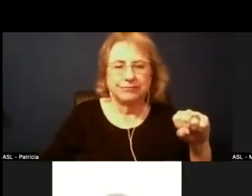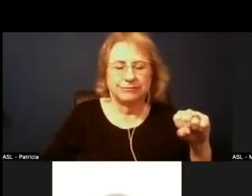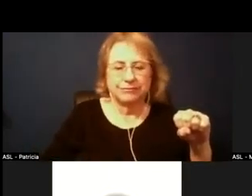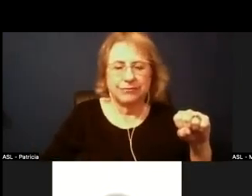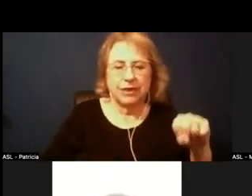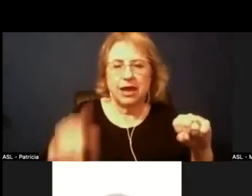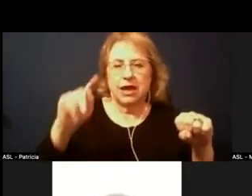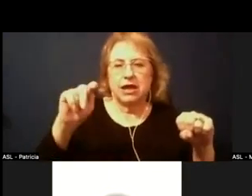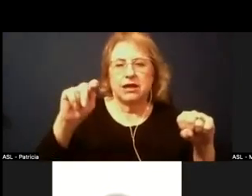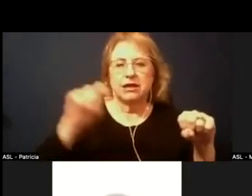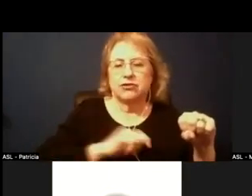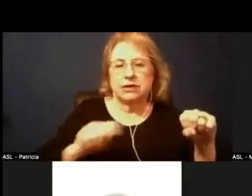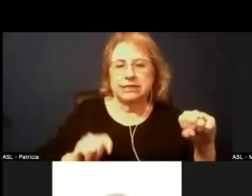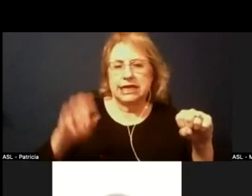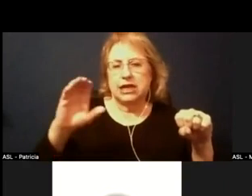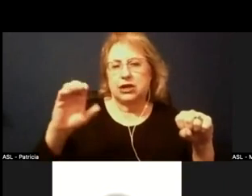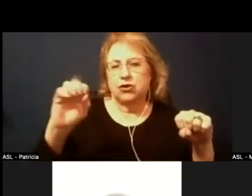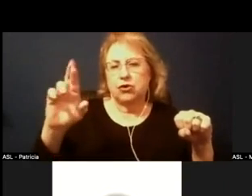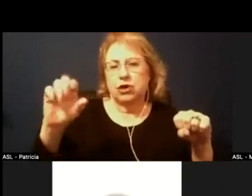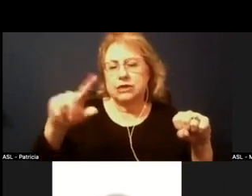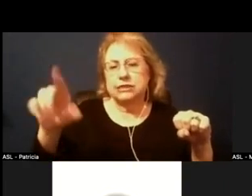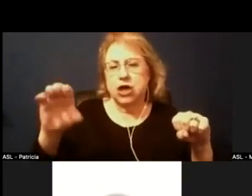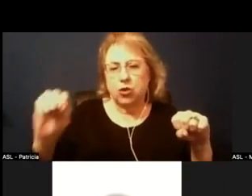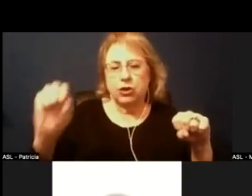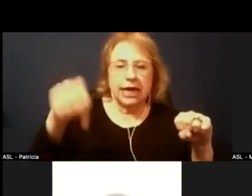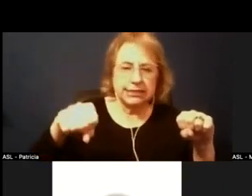trustee corzo yes trustee chin